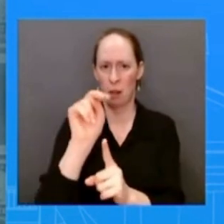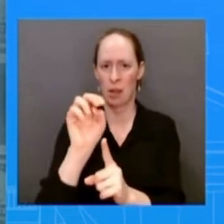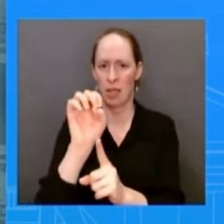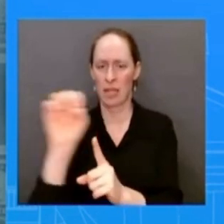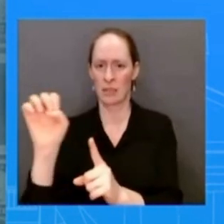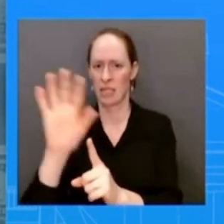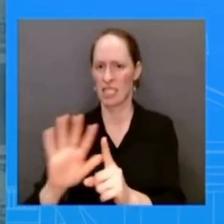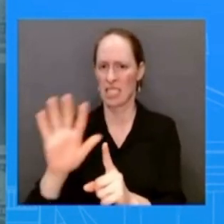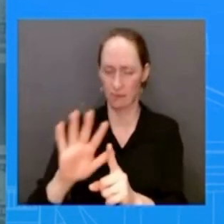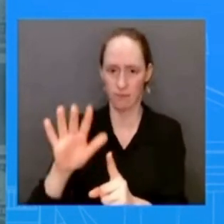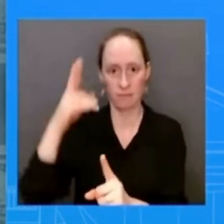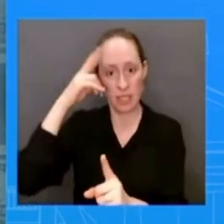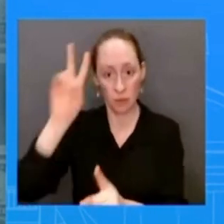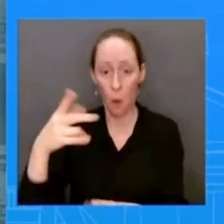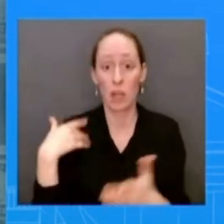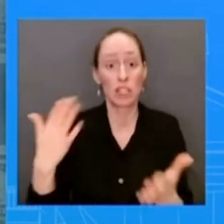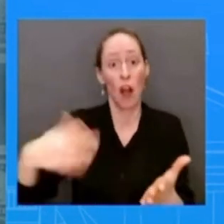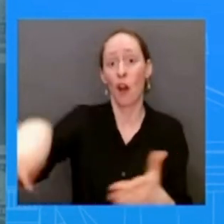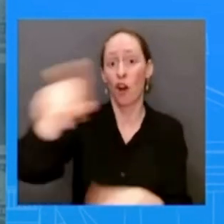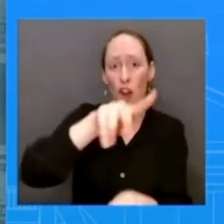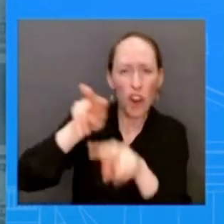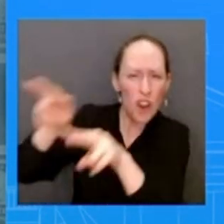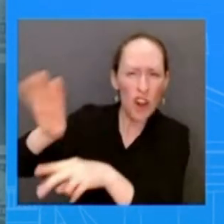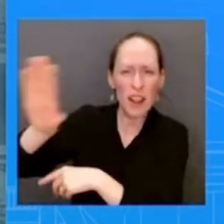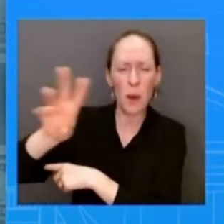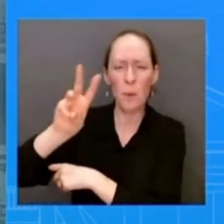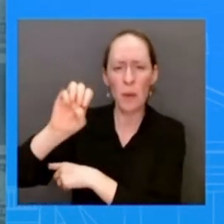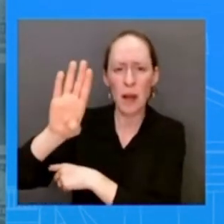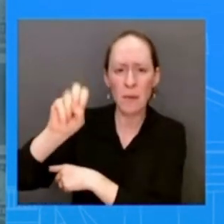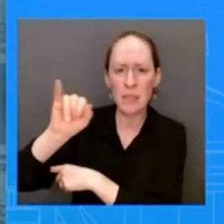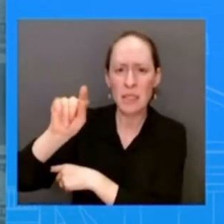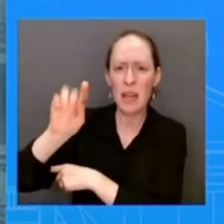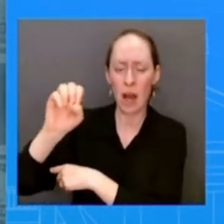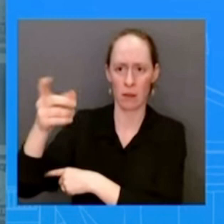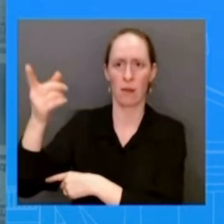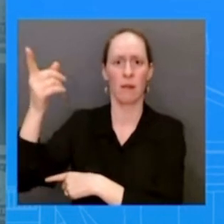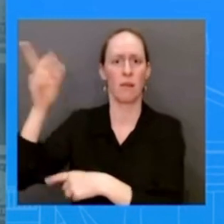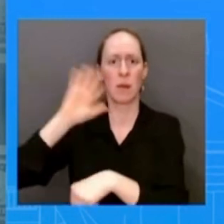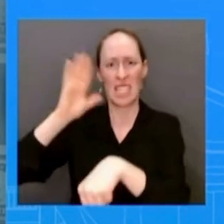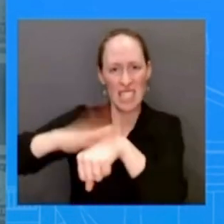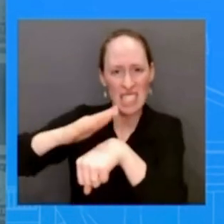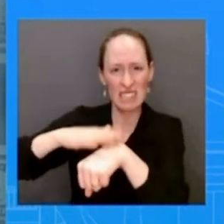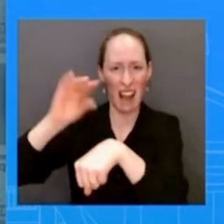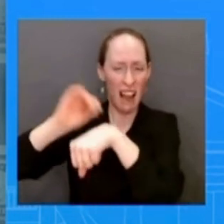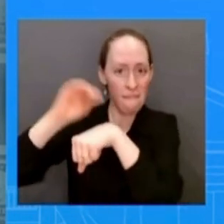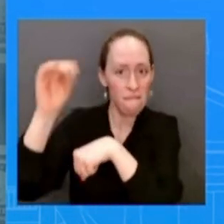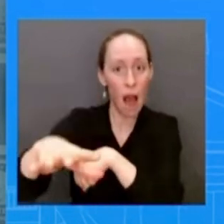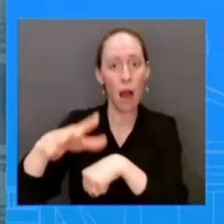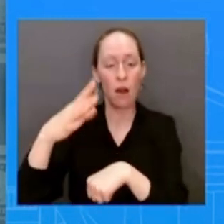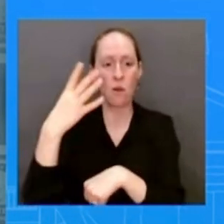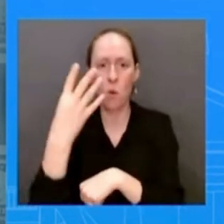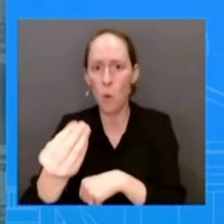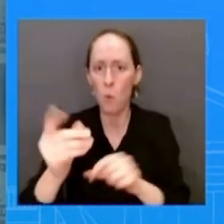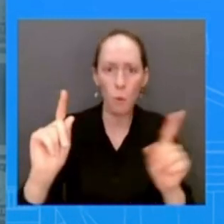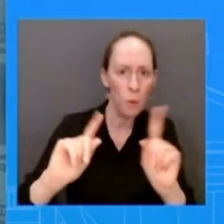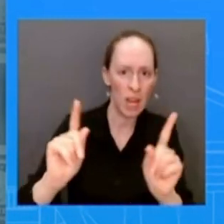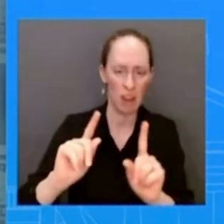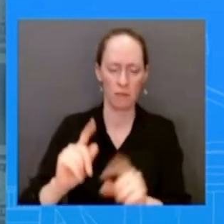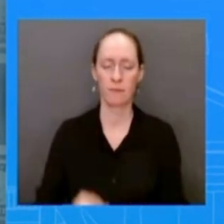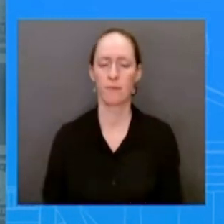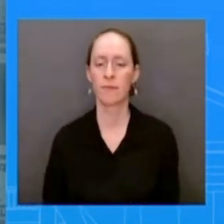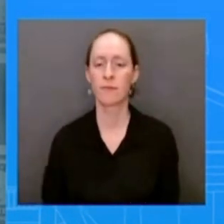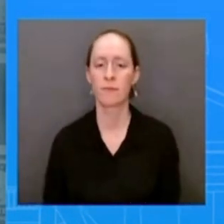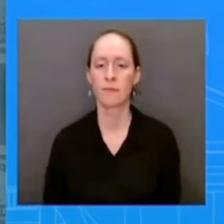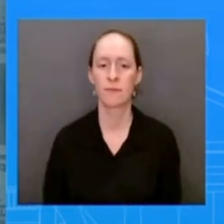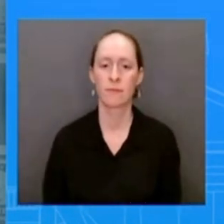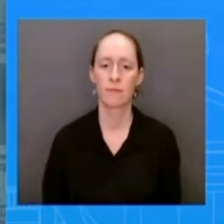but again our commitment to this we take this seriously uh to make sure that we uh we do everything that we can so that americans uh understand